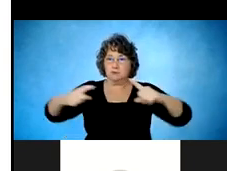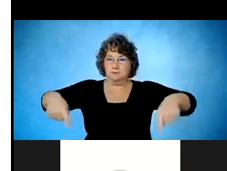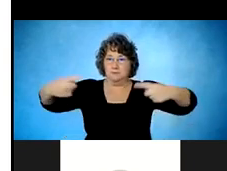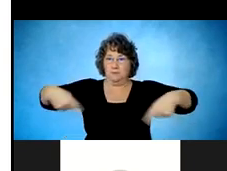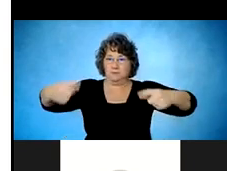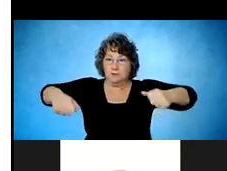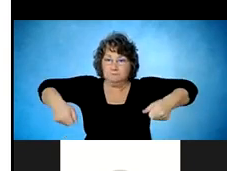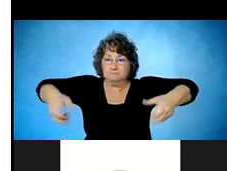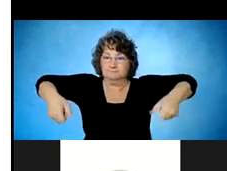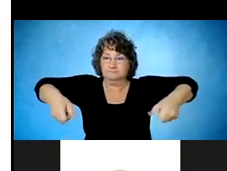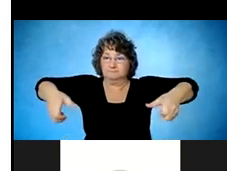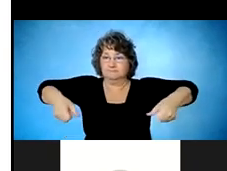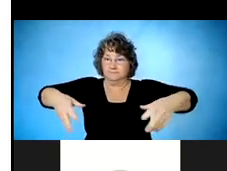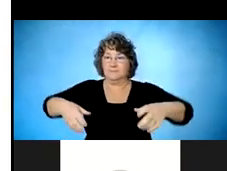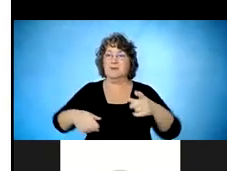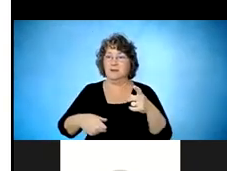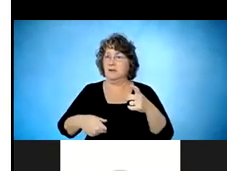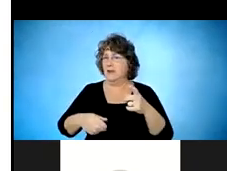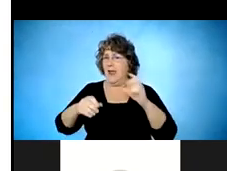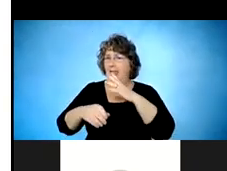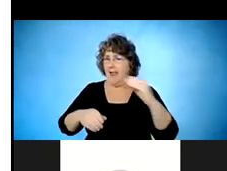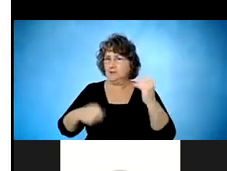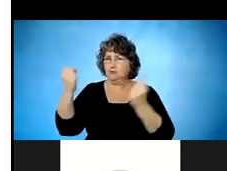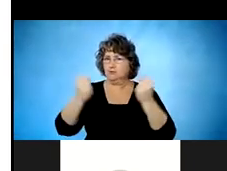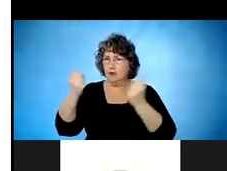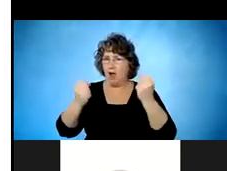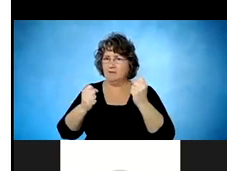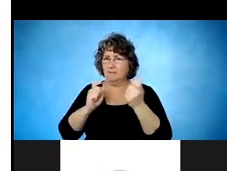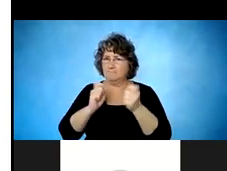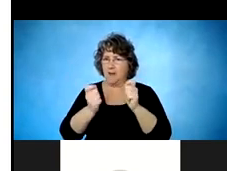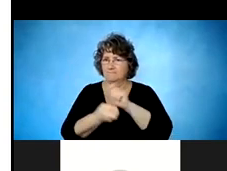modified car just because it's easier.